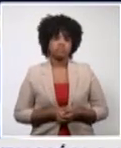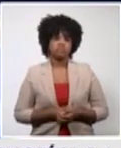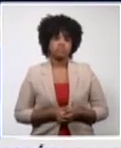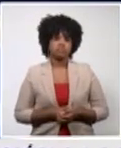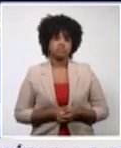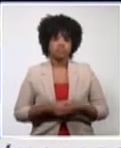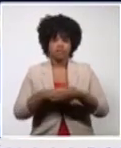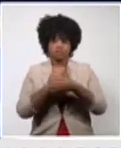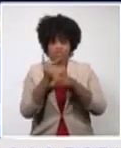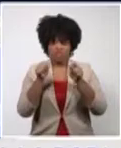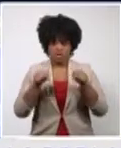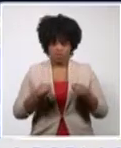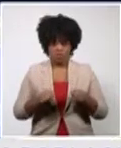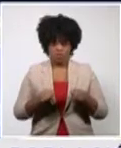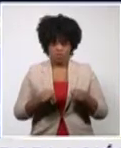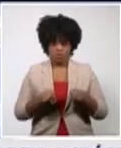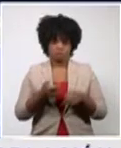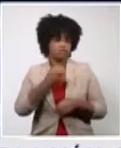in our country.